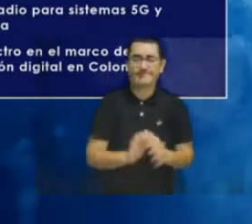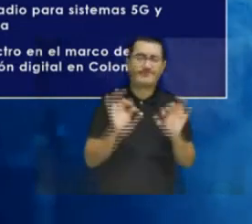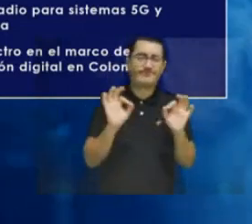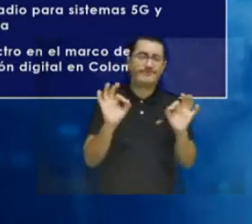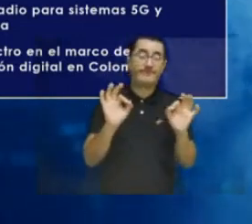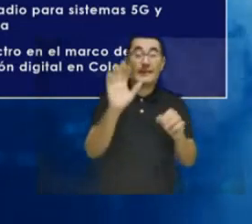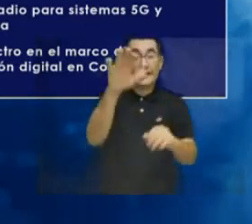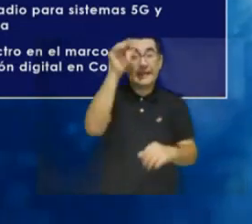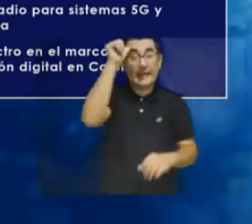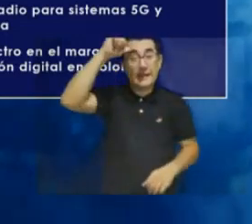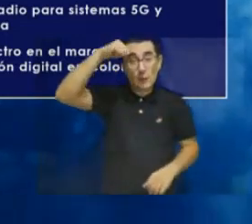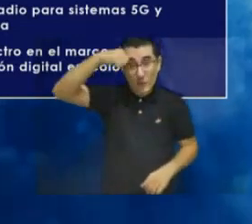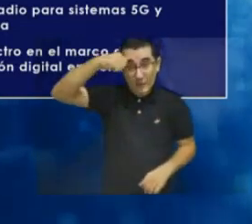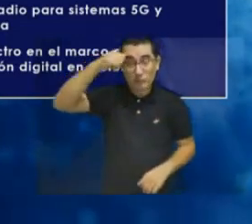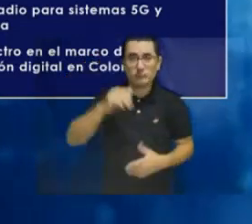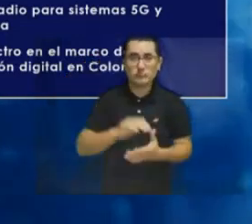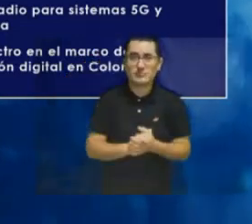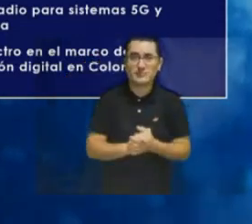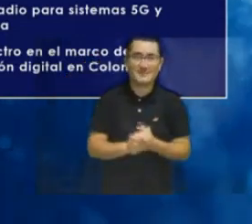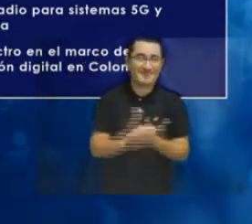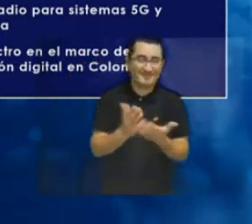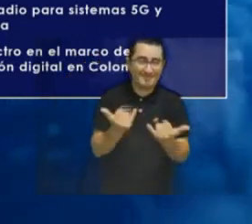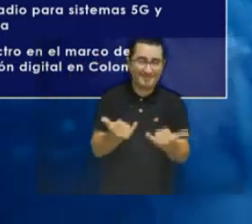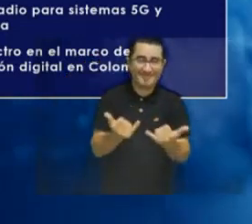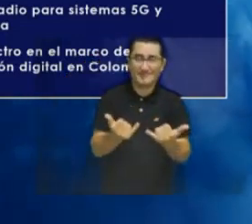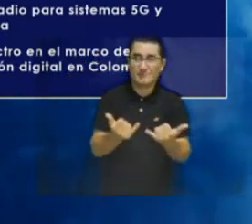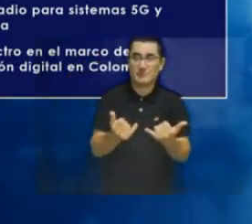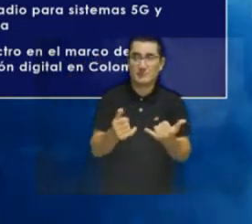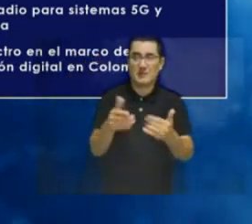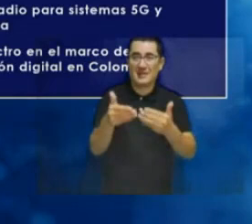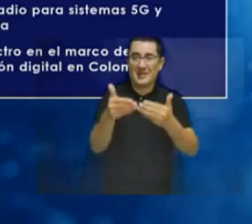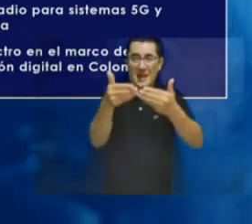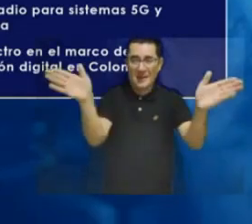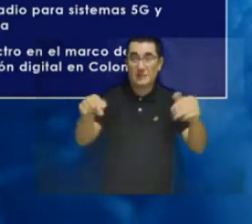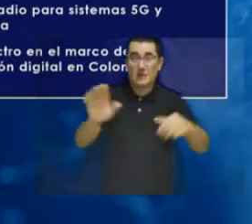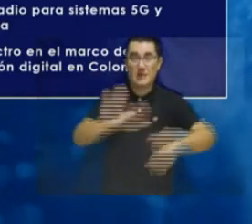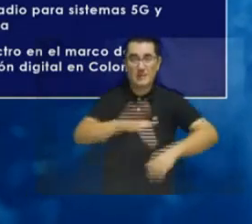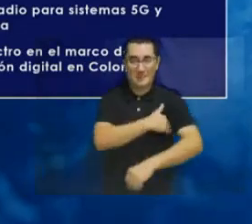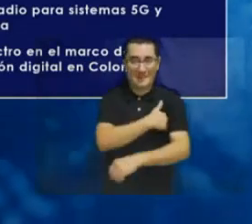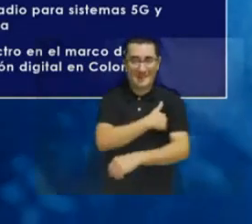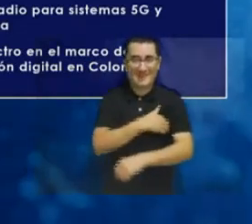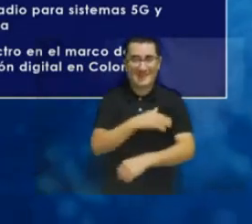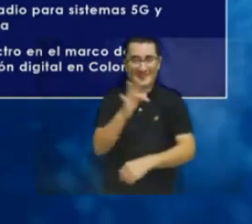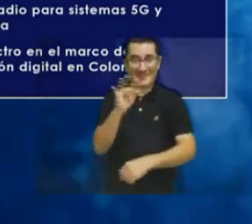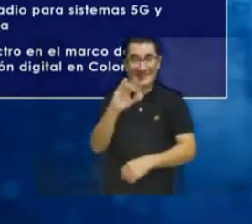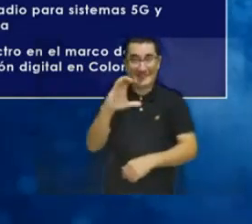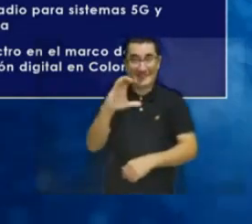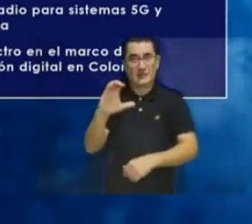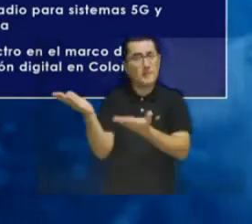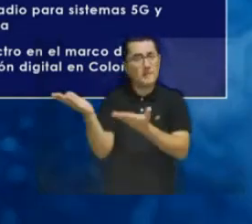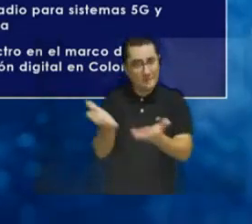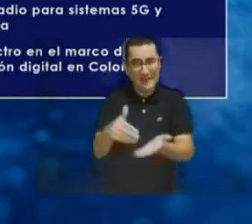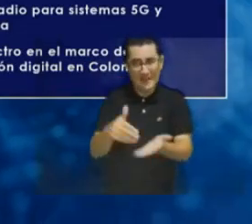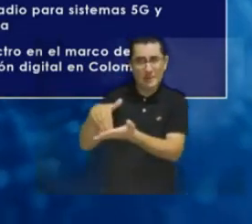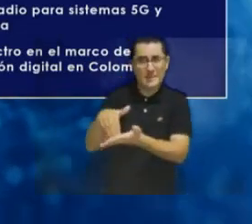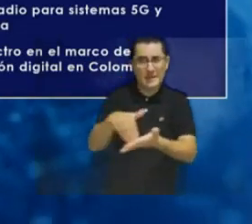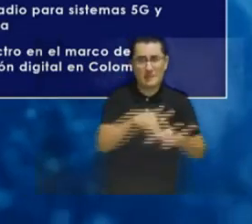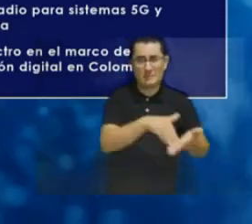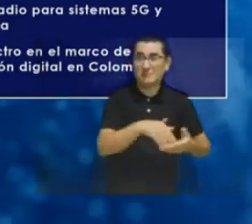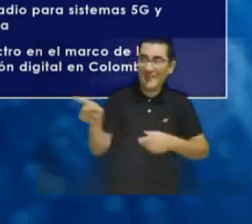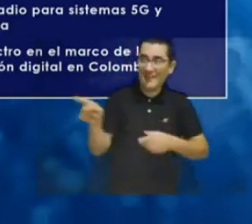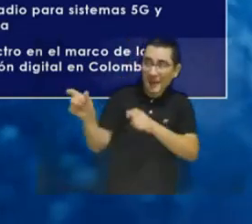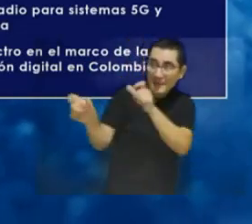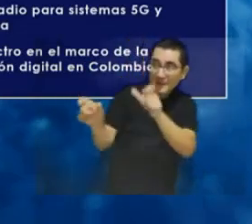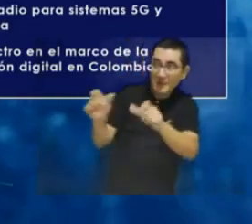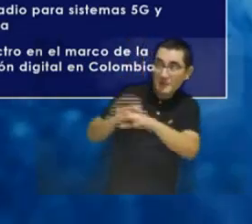remember that during the opening of the event, the Minister of ICT gave us the welcoming to the panelists,